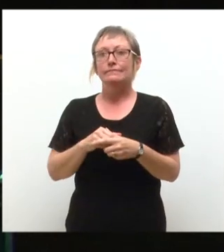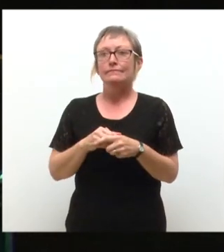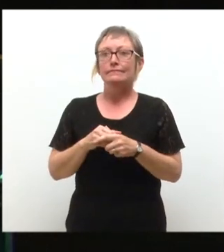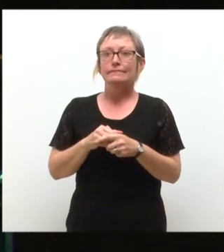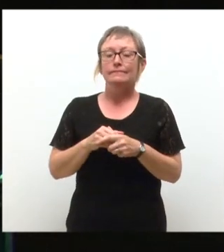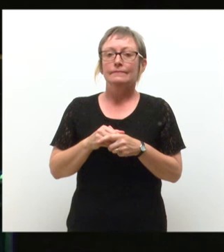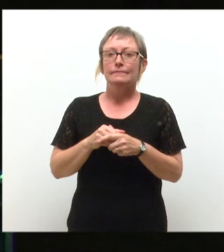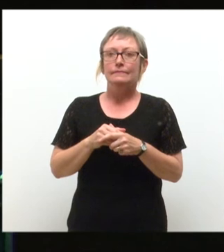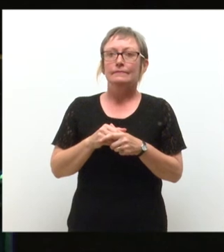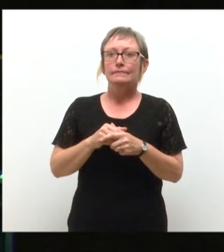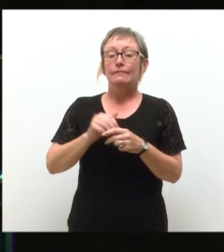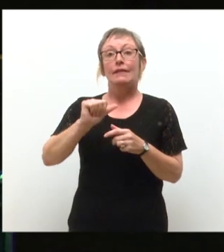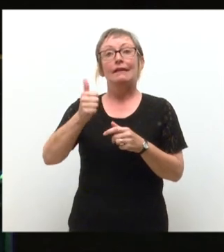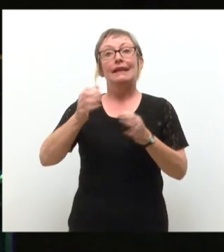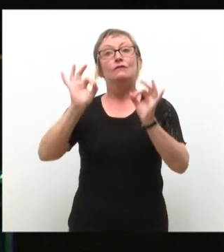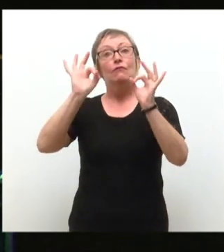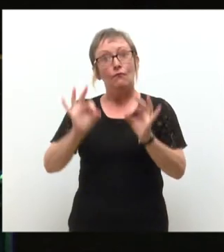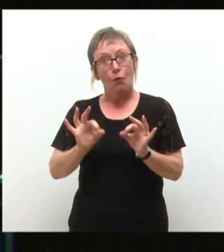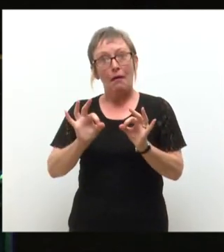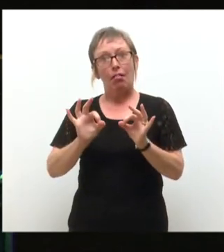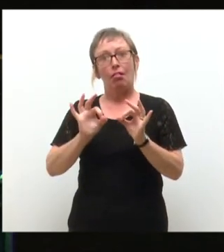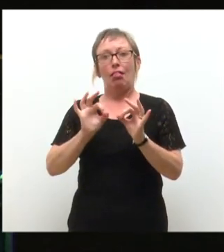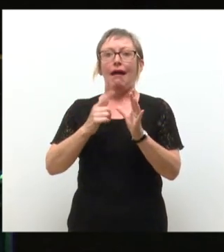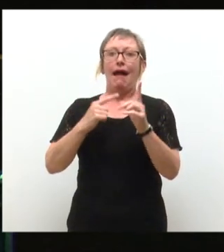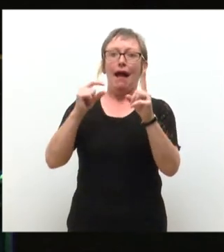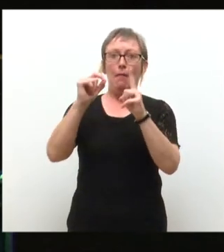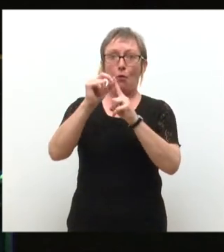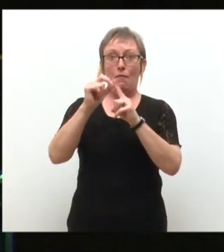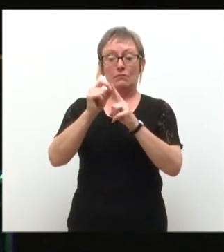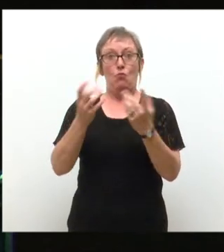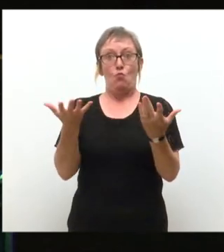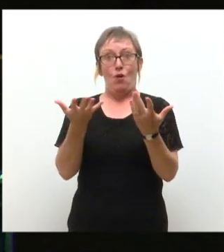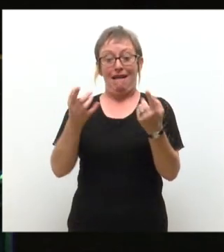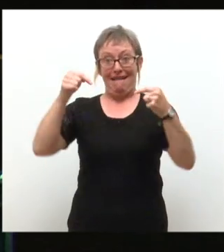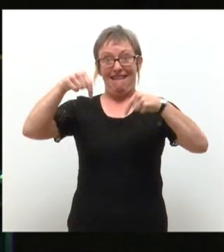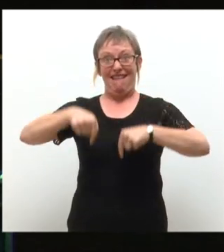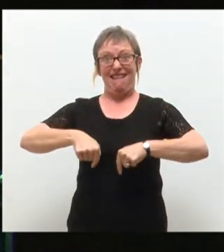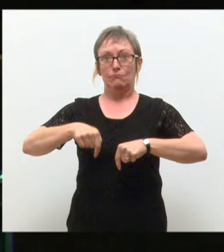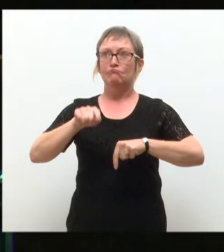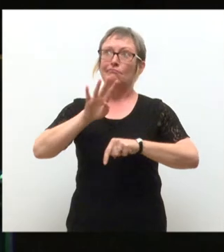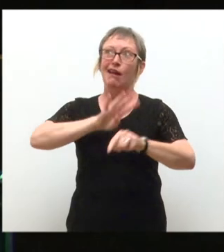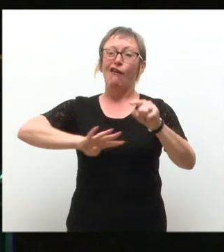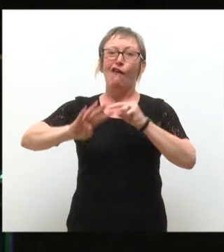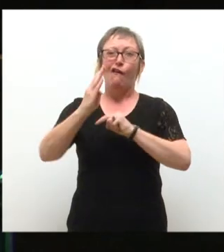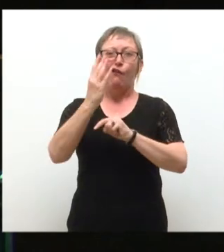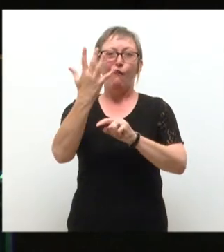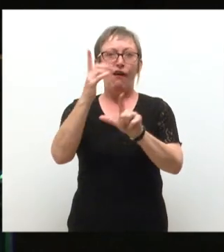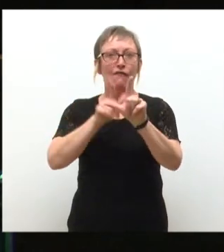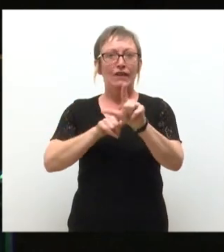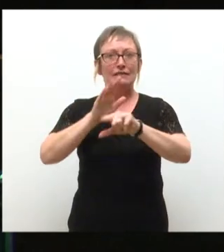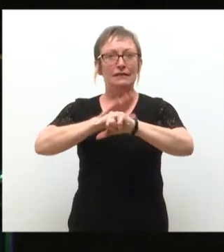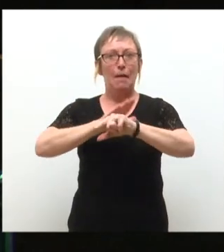Our next formal engagement, folks, is here, in about four years, five years' time.